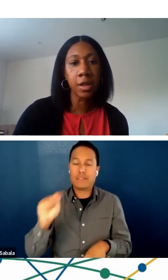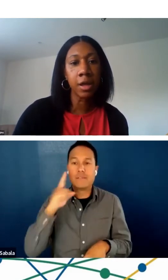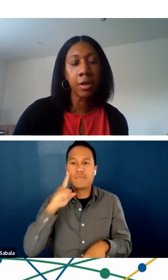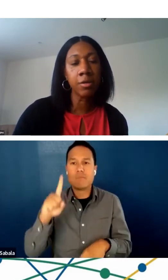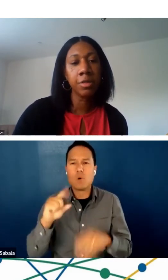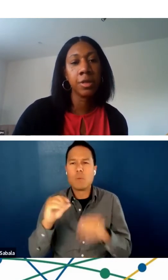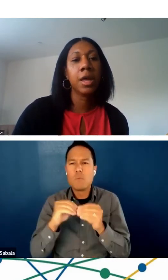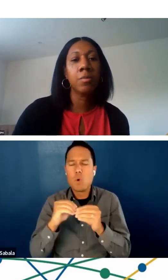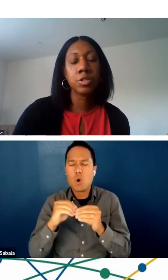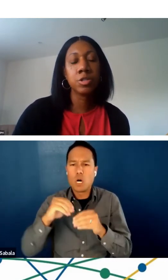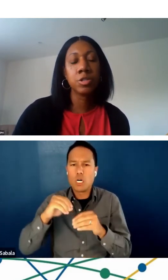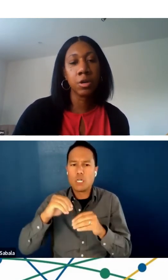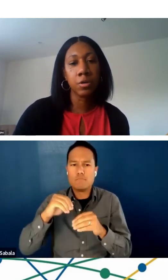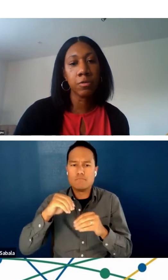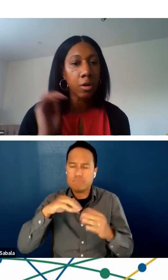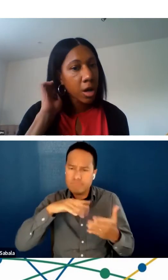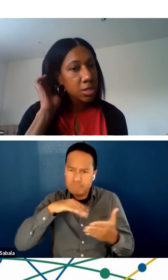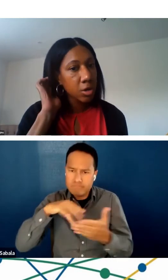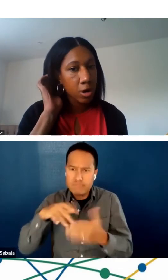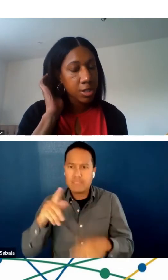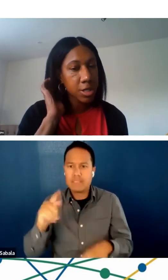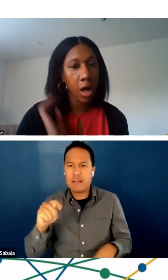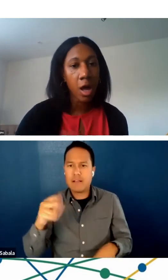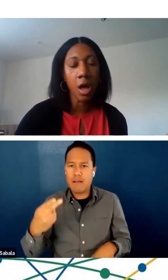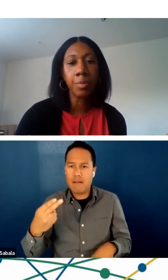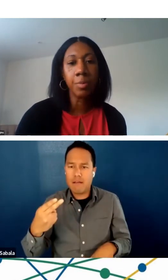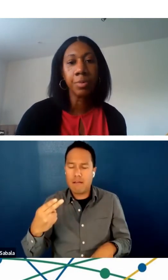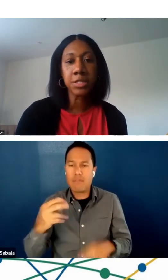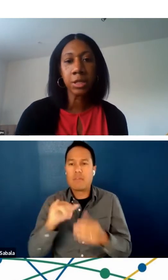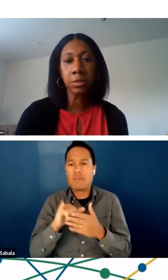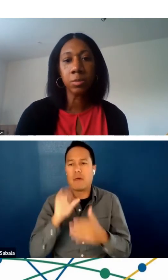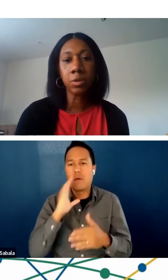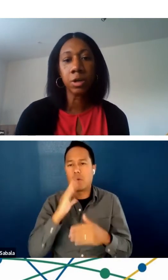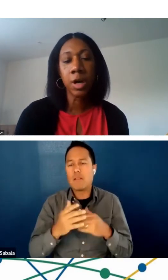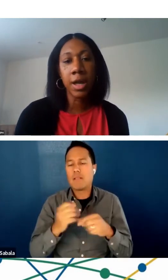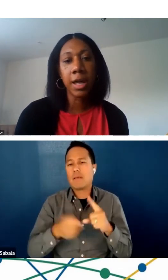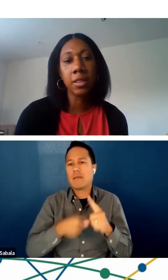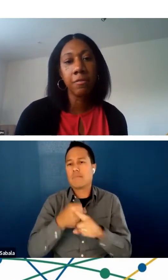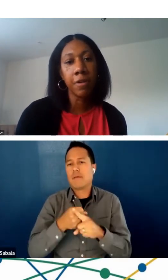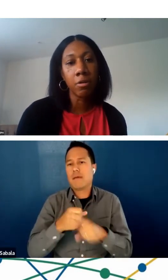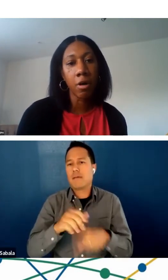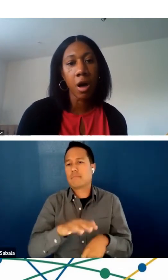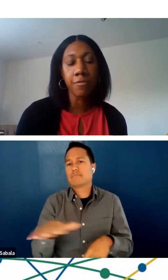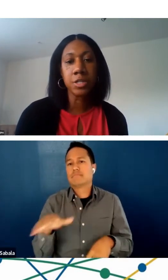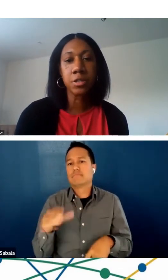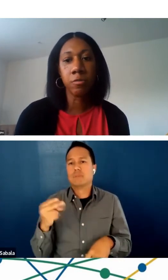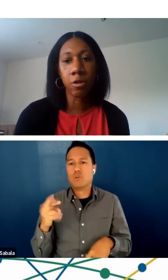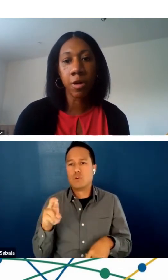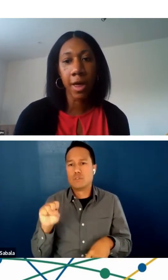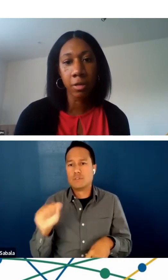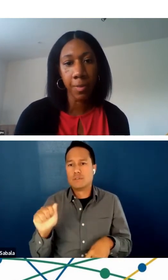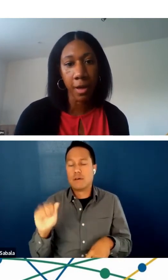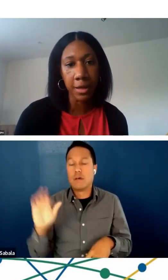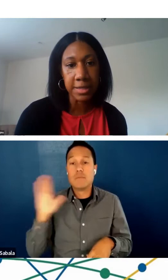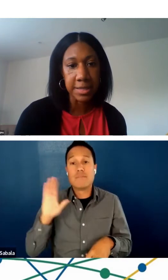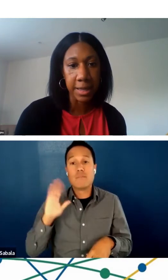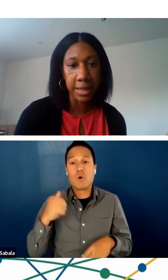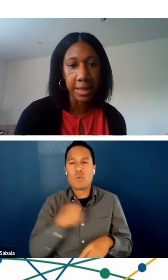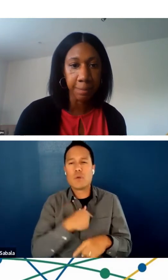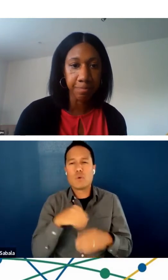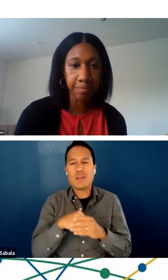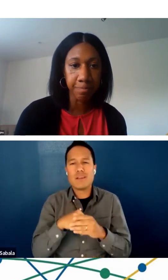telehealth that will serve across HRSA. Previously, we were in the Federal Office of Rural Health